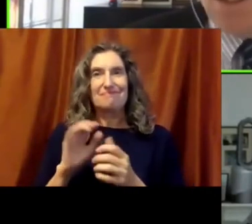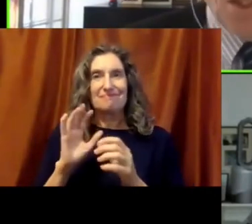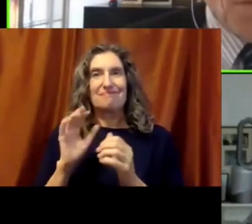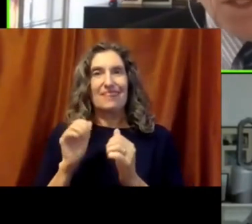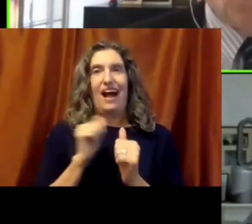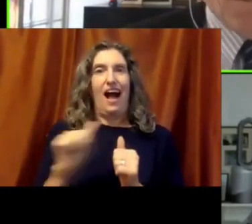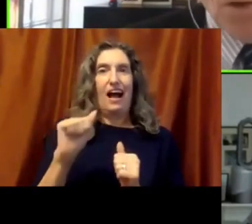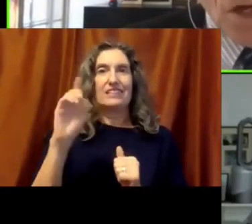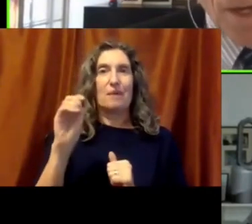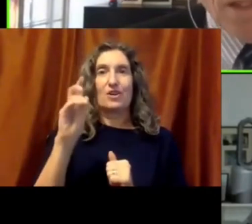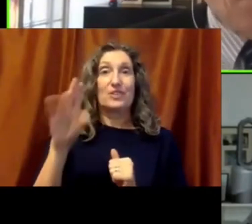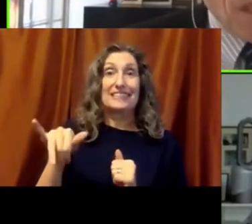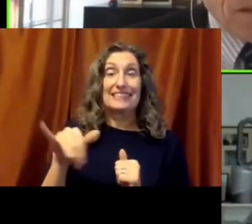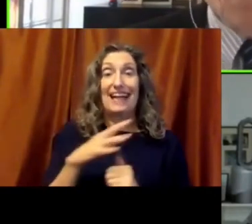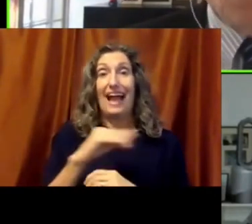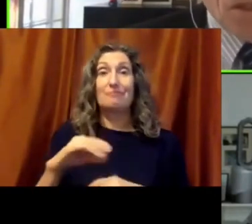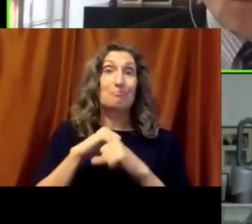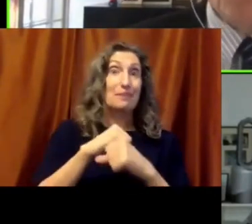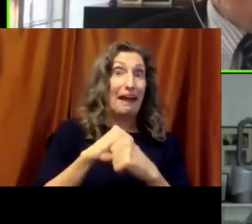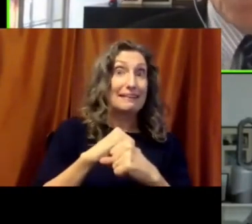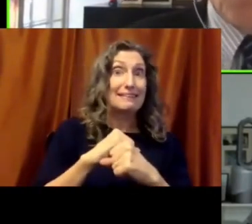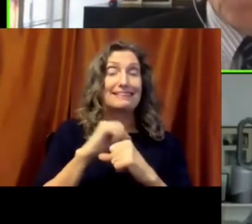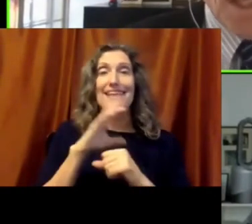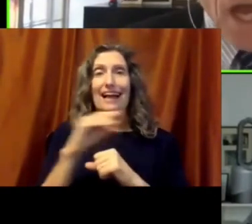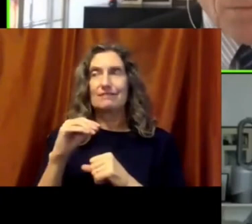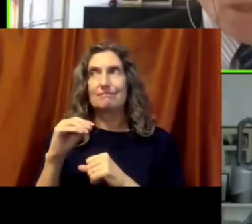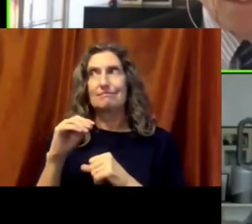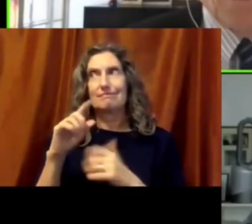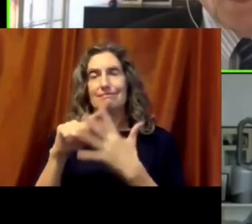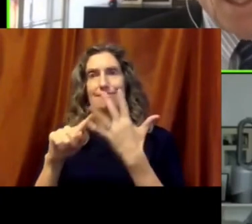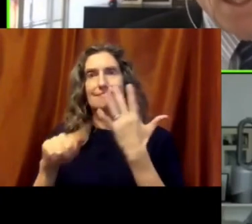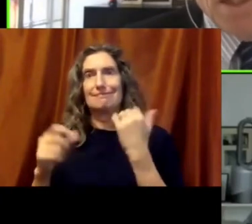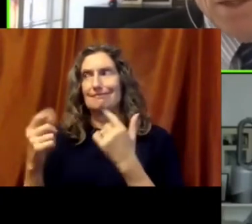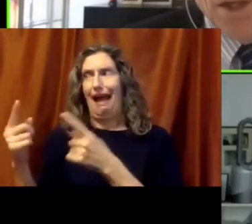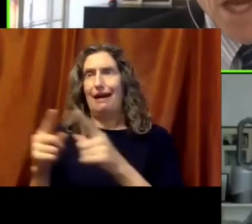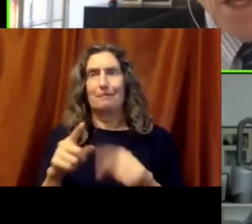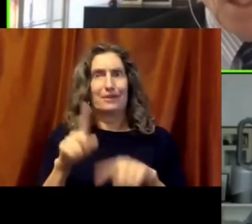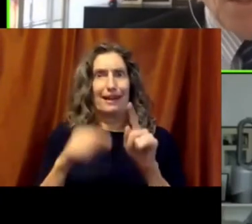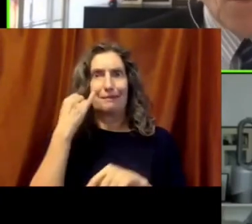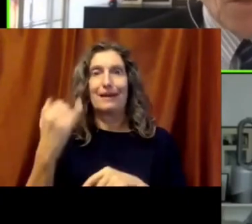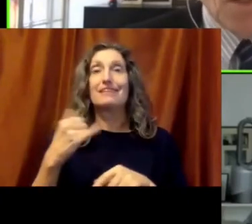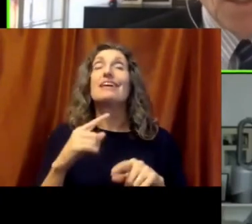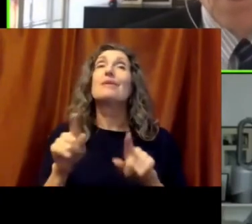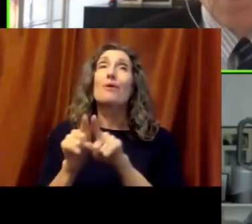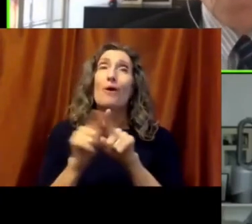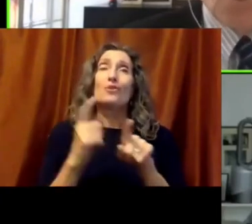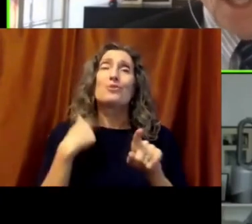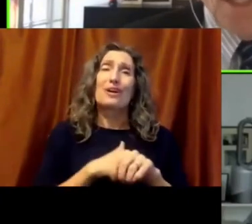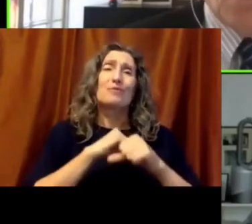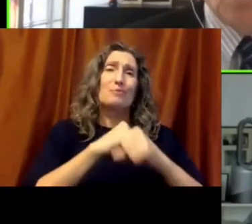some things we never thought about, but also to be prepared for the economy. And the economy has certainly